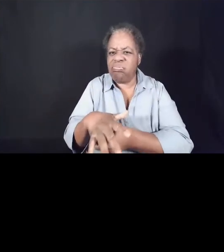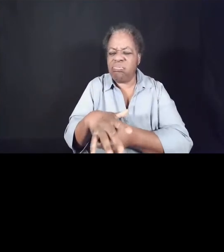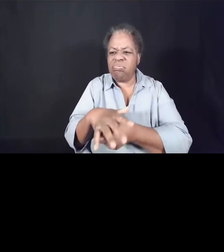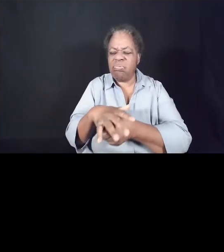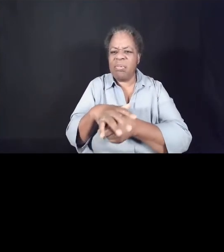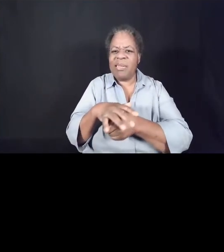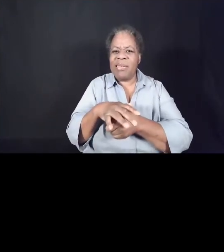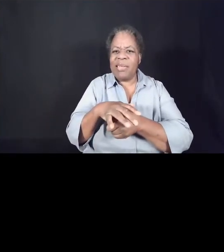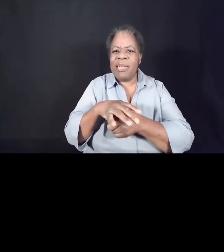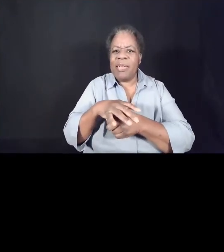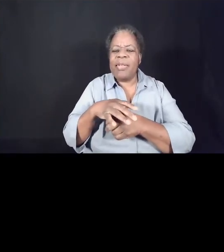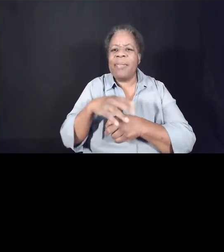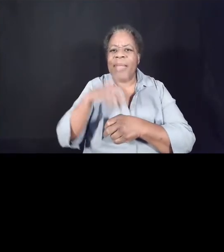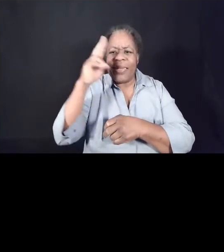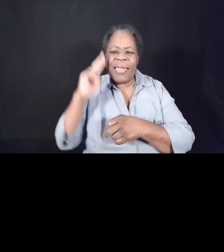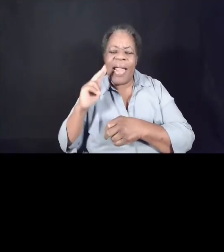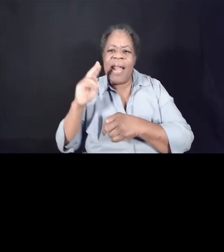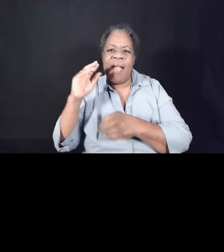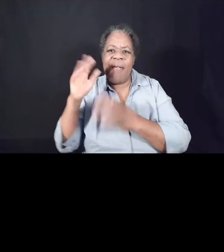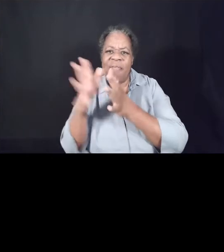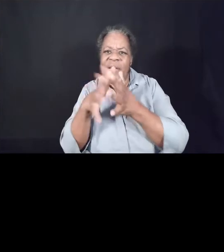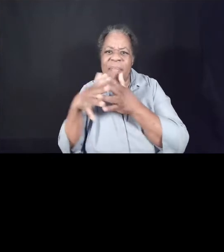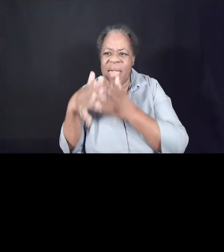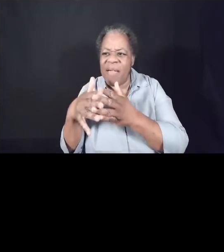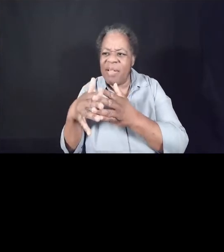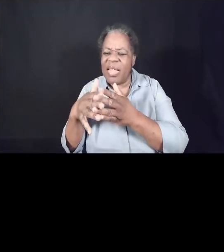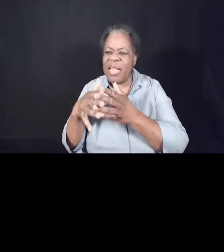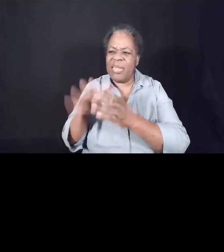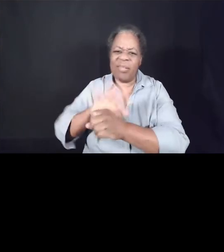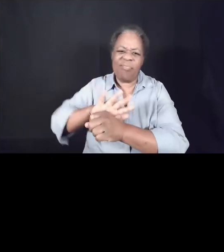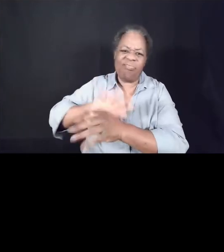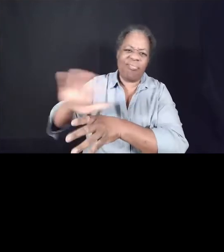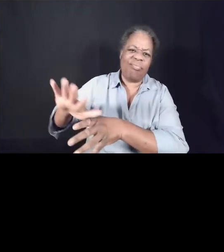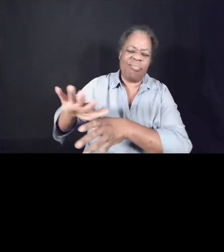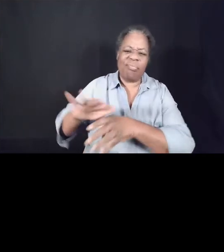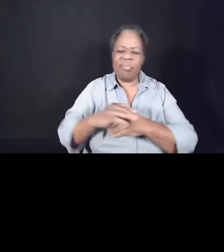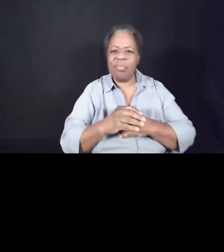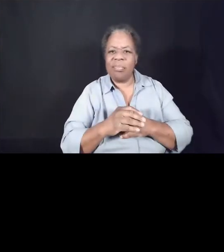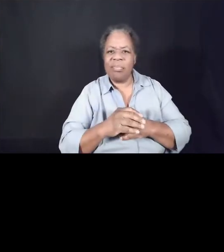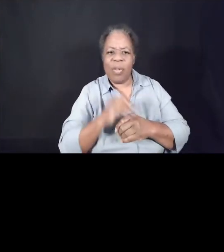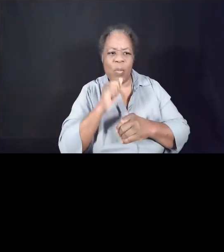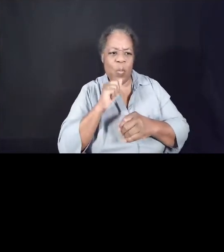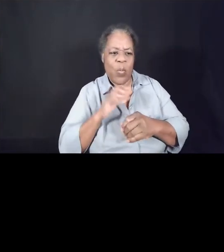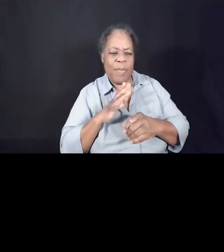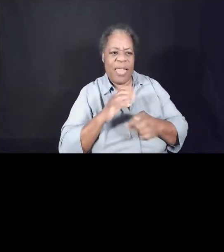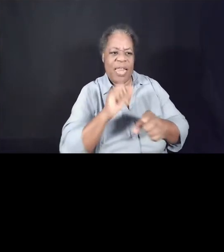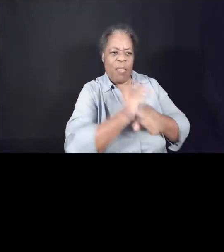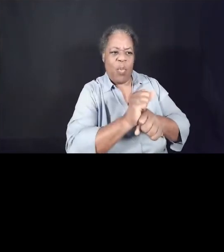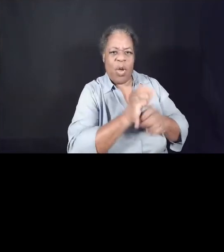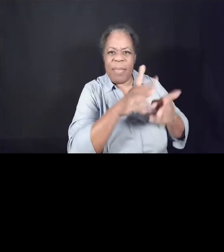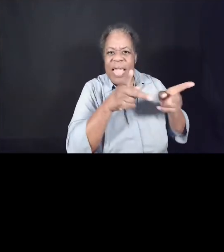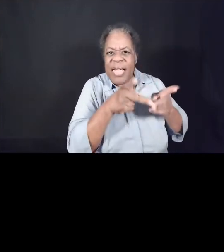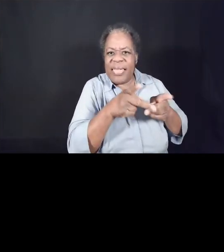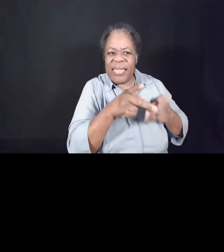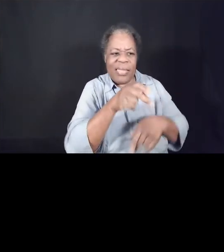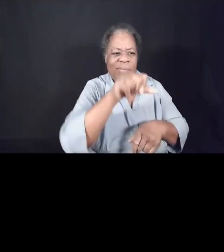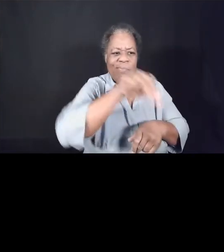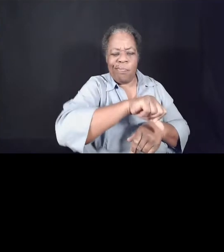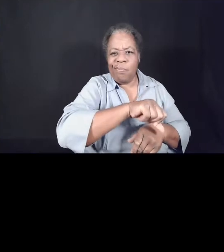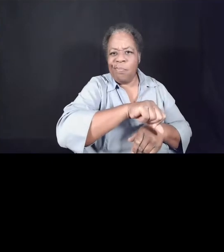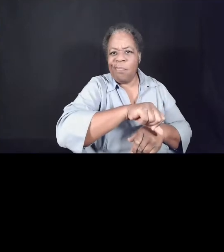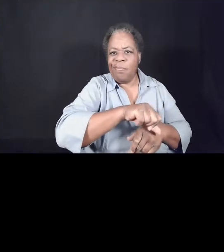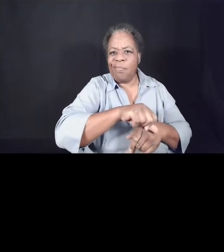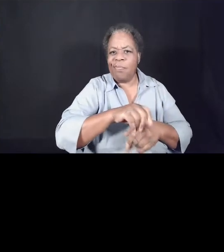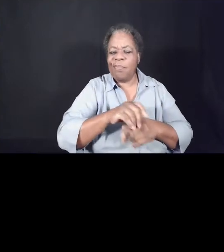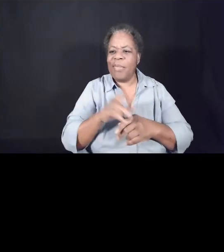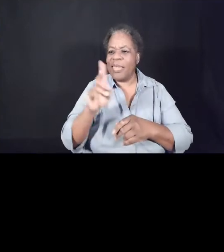Wage inequities for women in the workplace. The marginalization of people with different abilities. And the